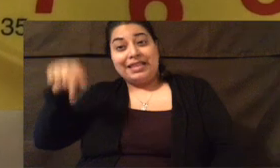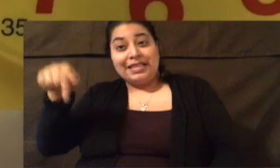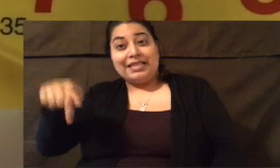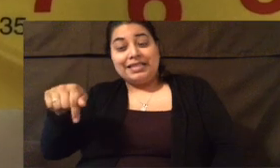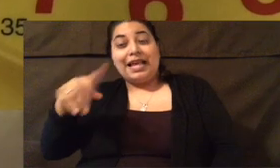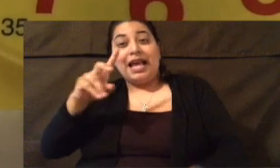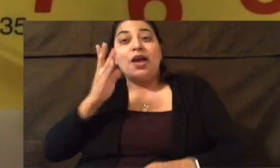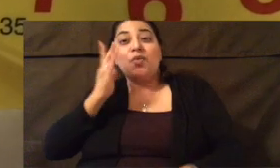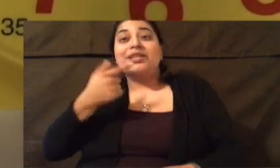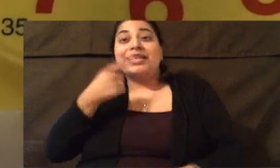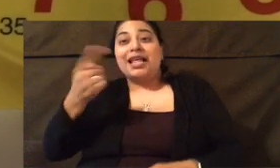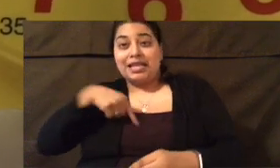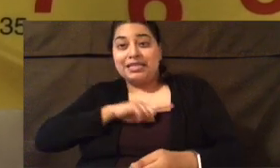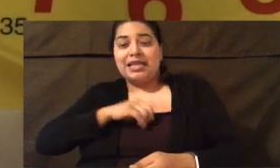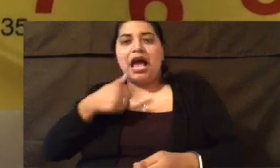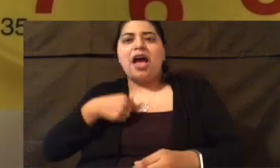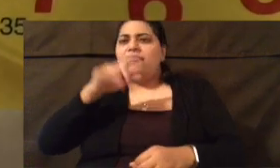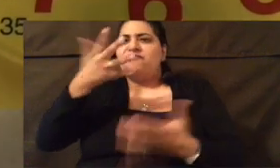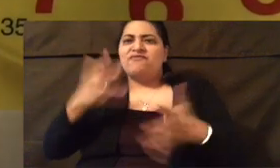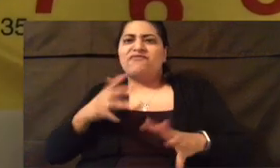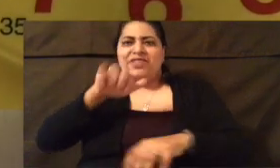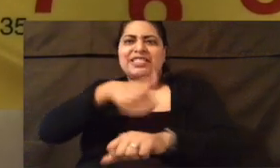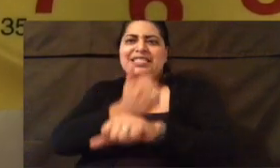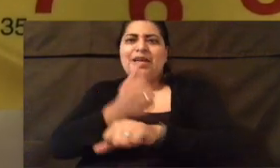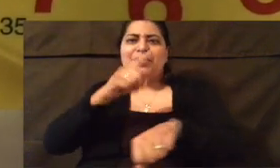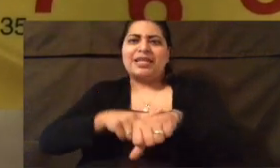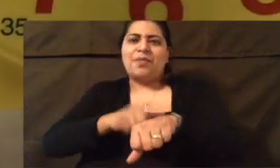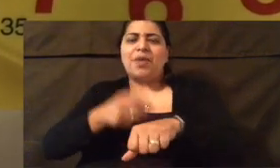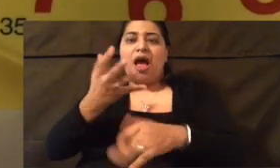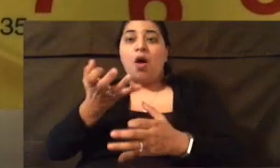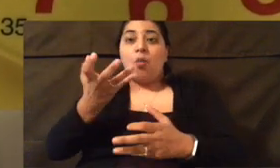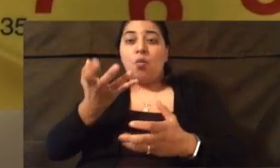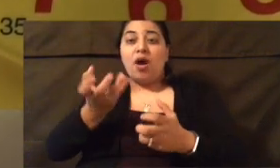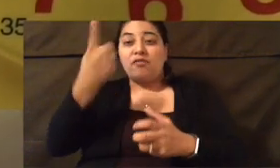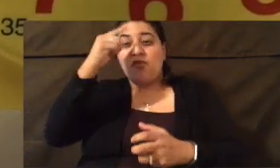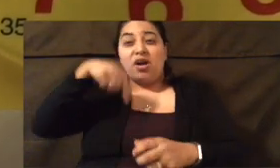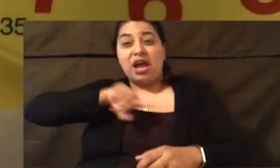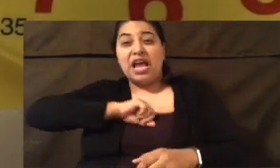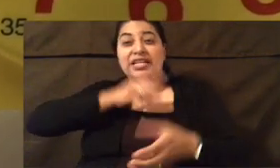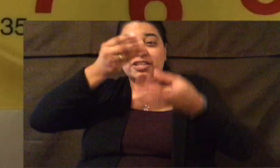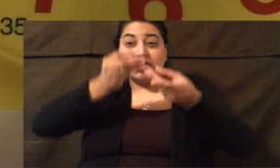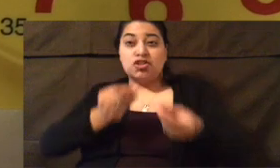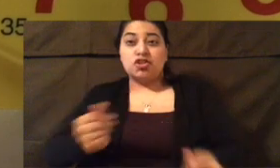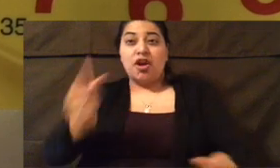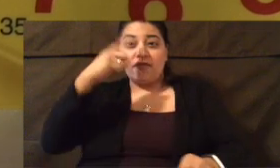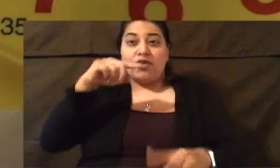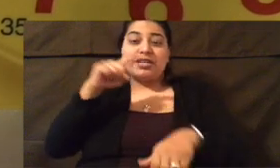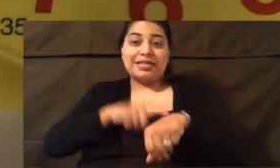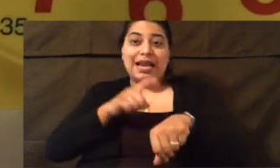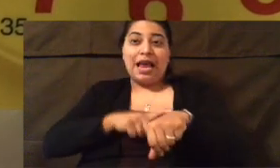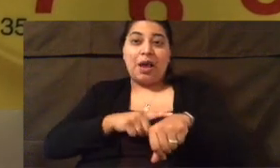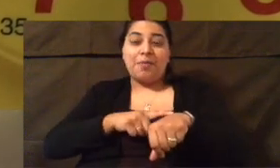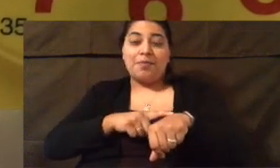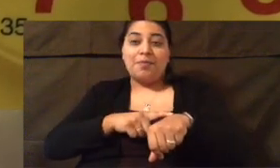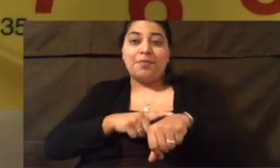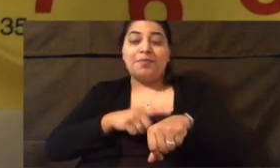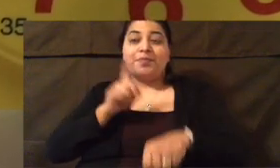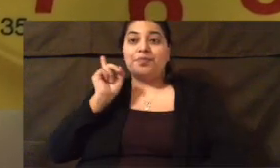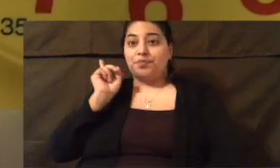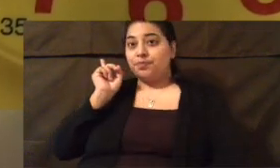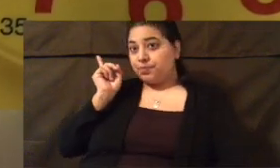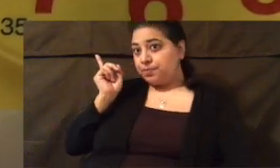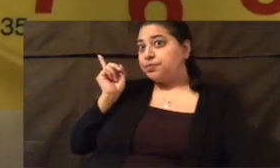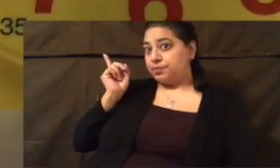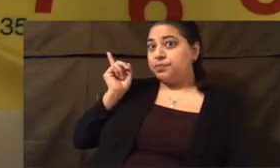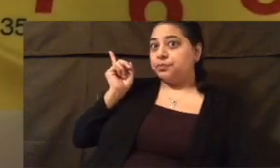we have this one, and it does tell us. So I've set it to a time already, and I want us to go ahead and solve for the time that